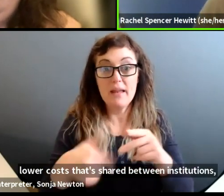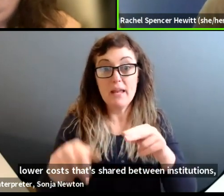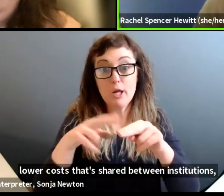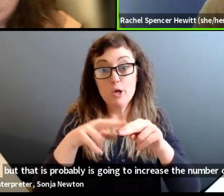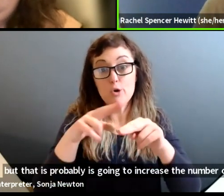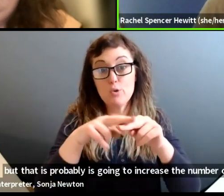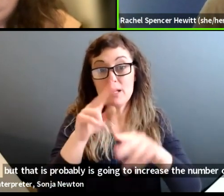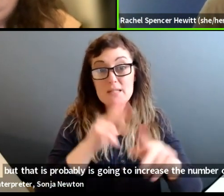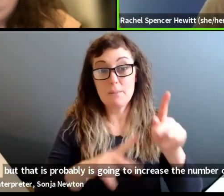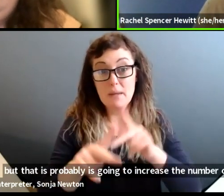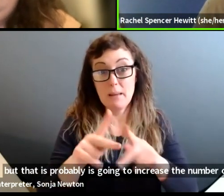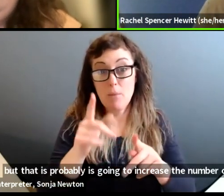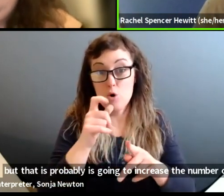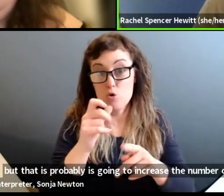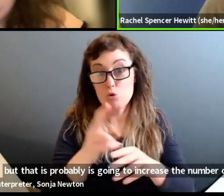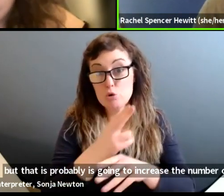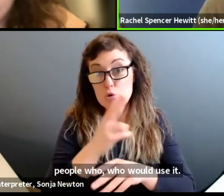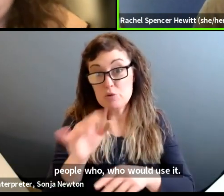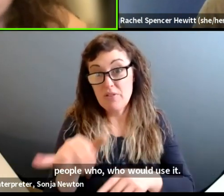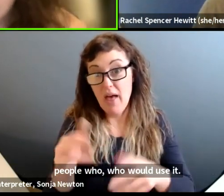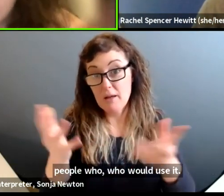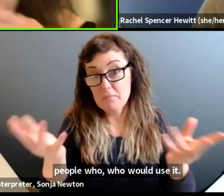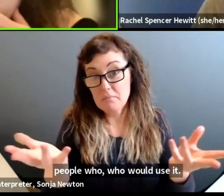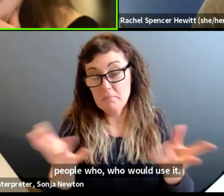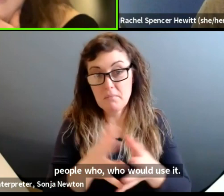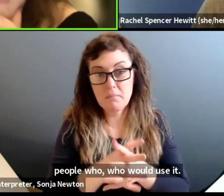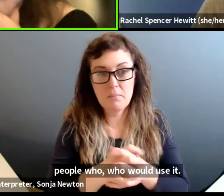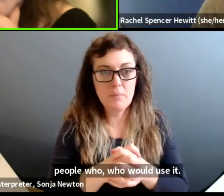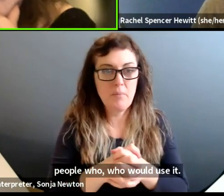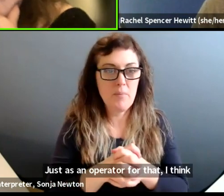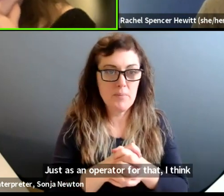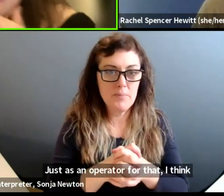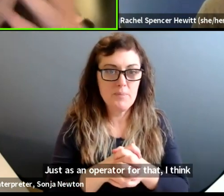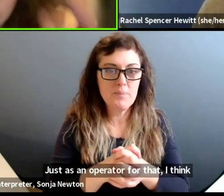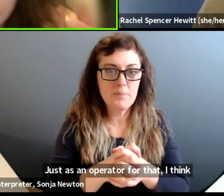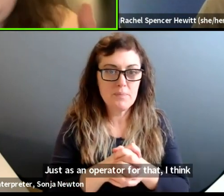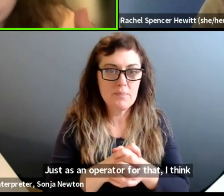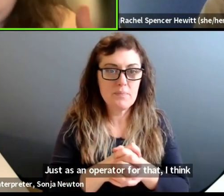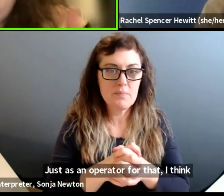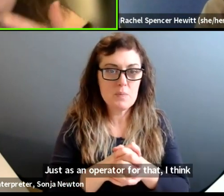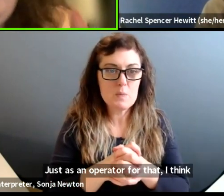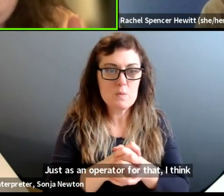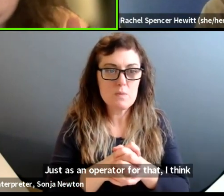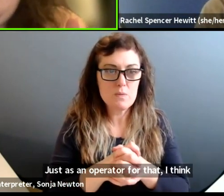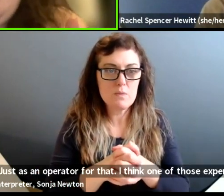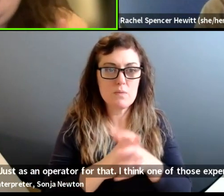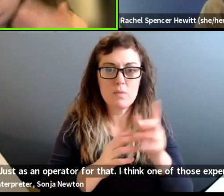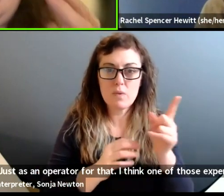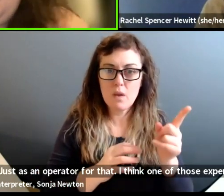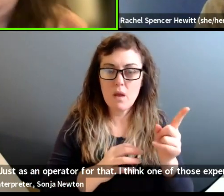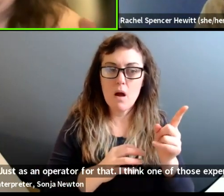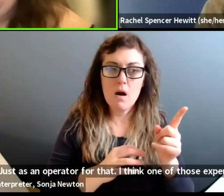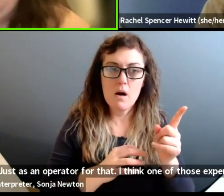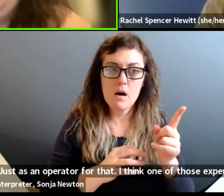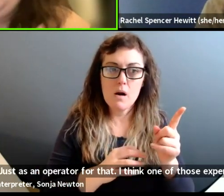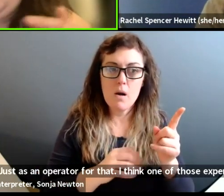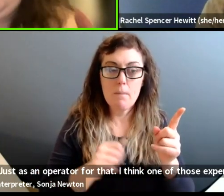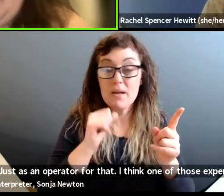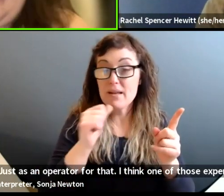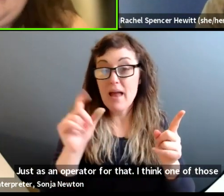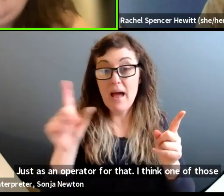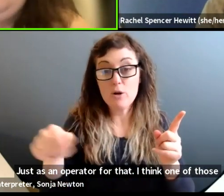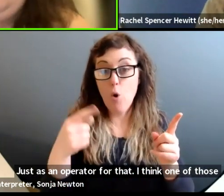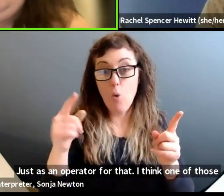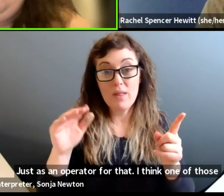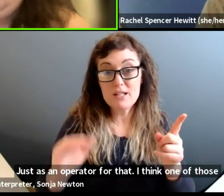use it, um, just as an offering for that. And I also think, uh, uh, one of those expenses is not just the childcare, but